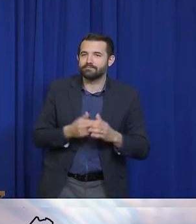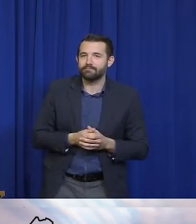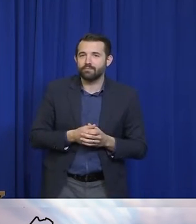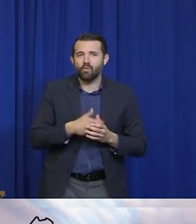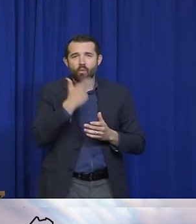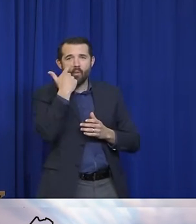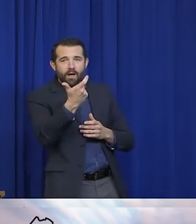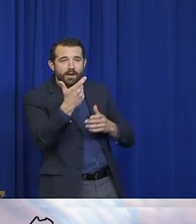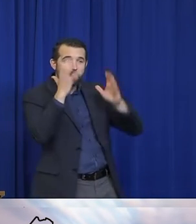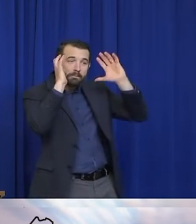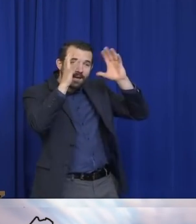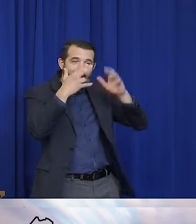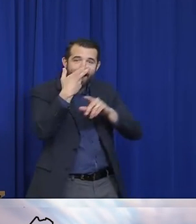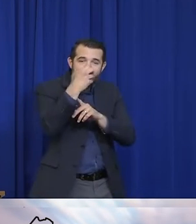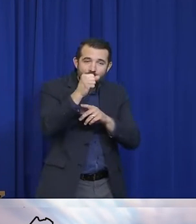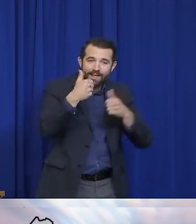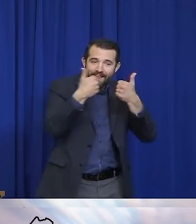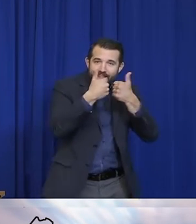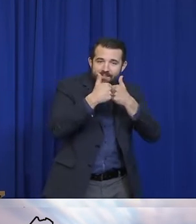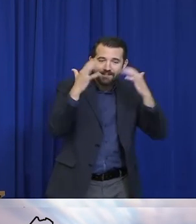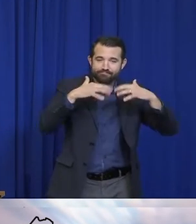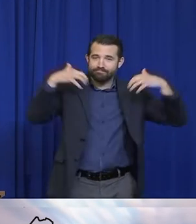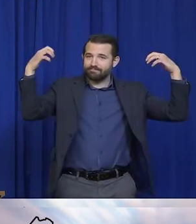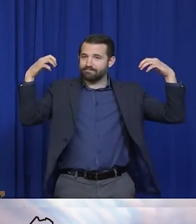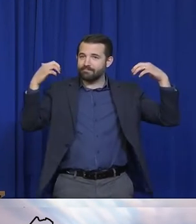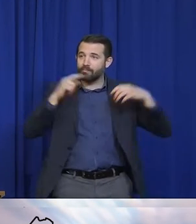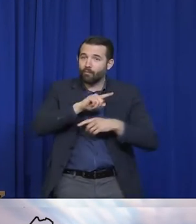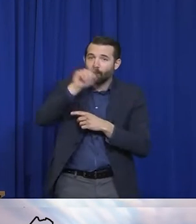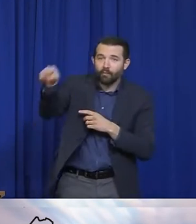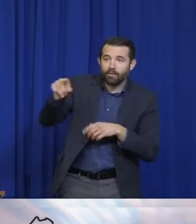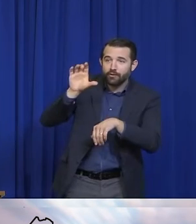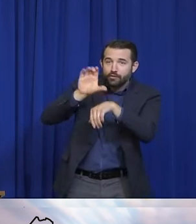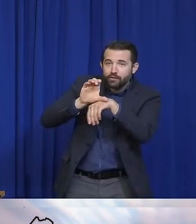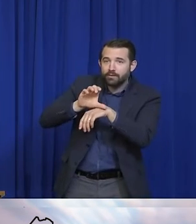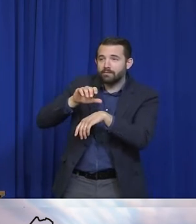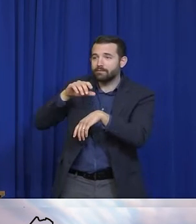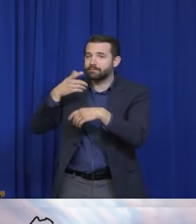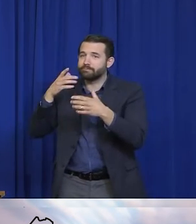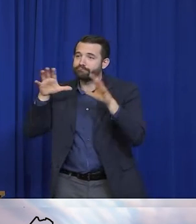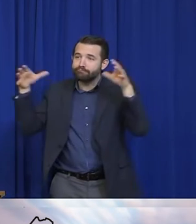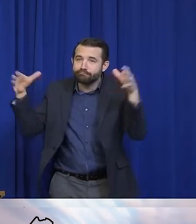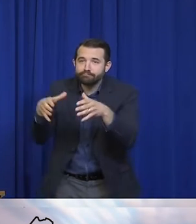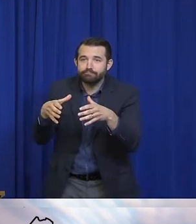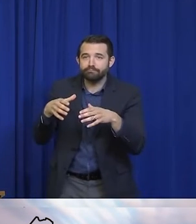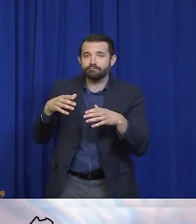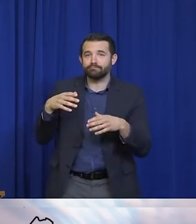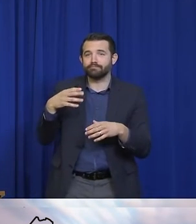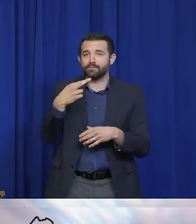praying side by side? We go to all those places so that we can be together.